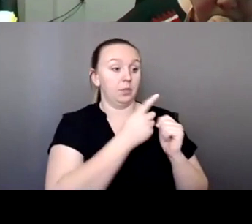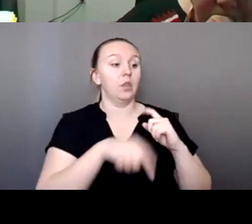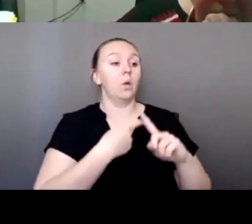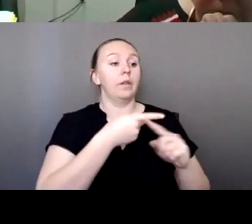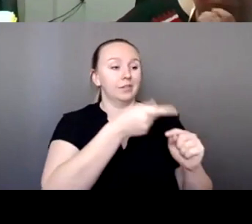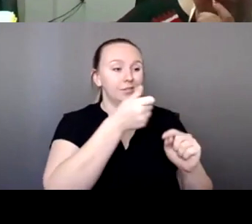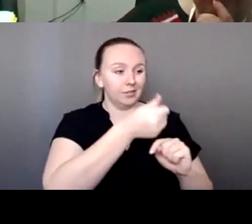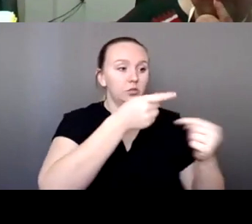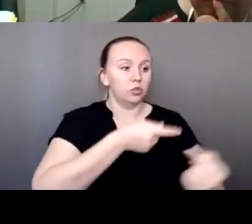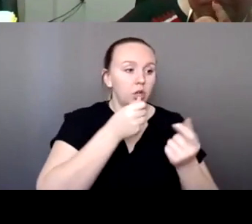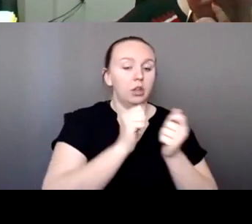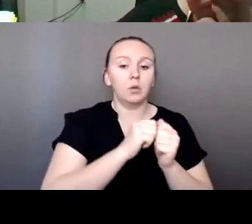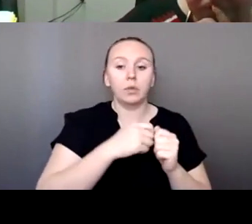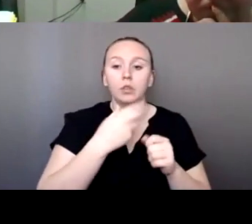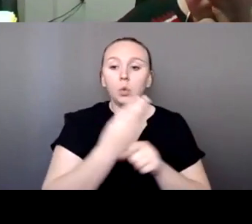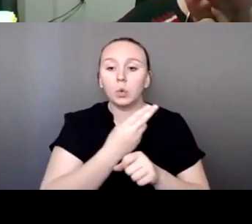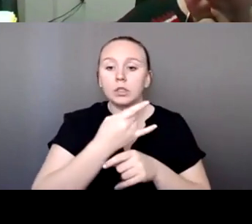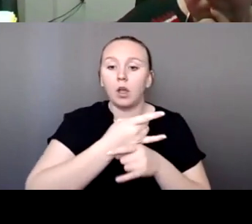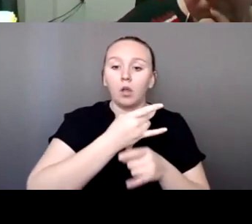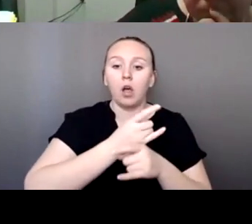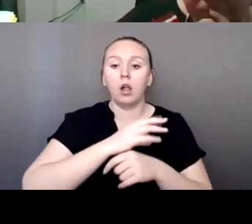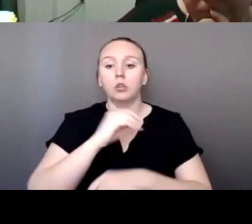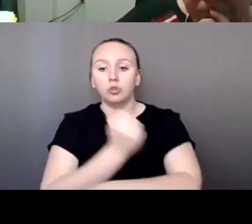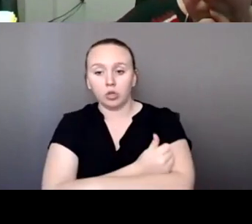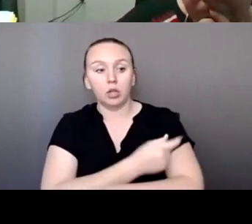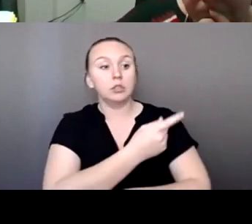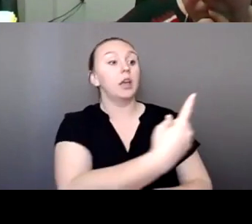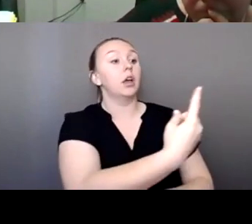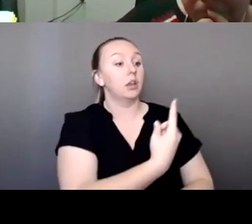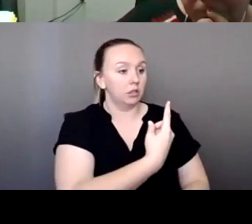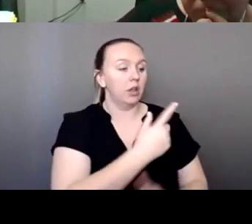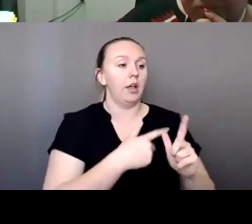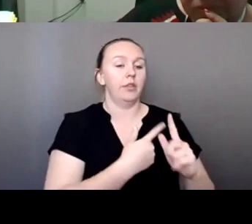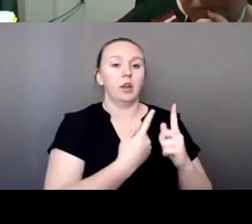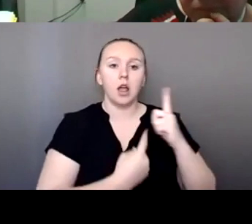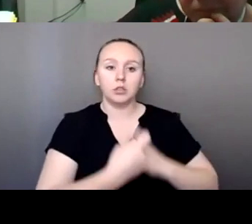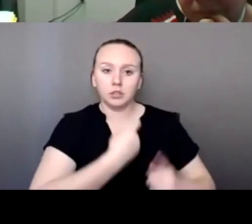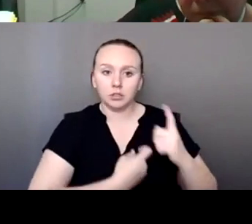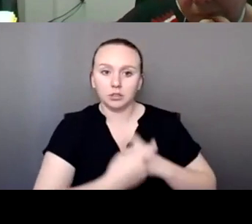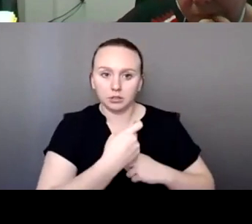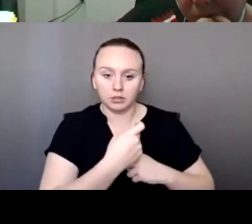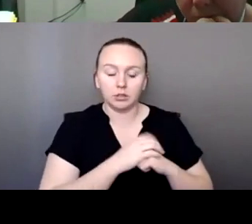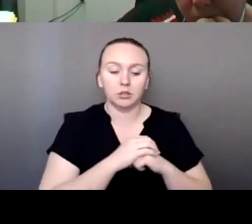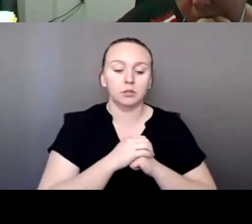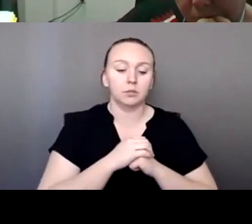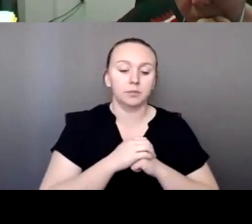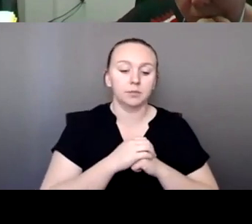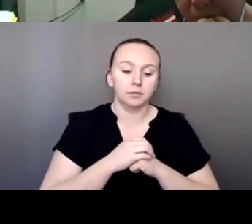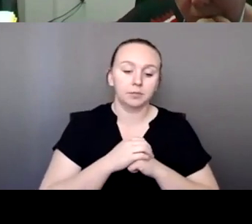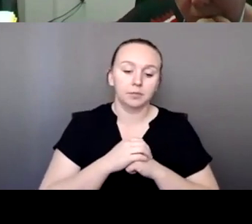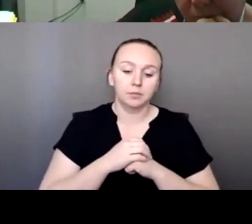and drugs, they'll bring something to us, you know, and then they'll be asking questions. And so we try to help